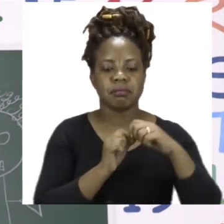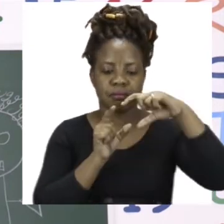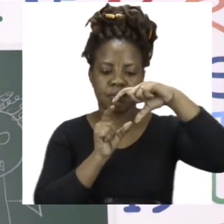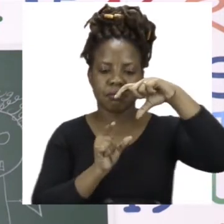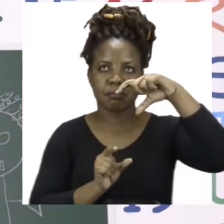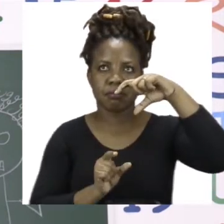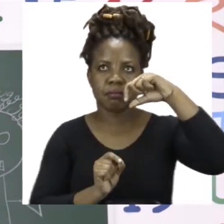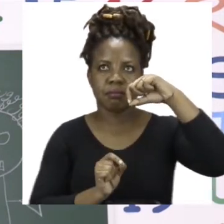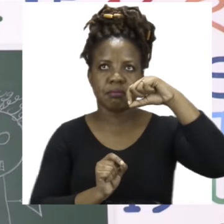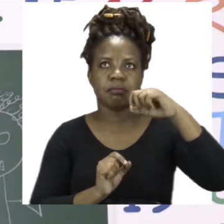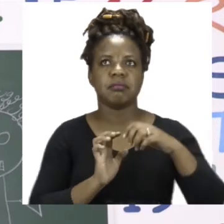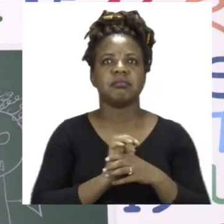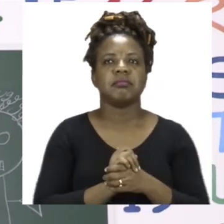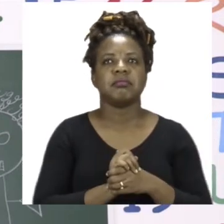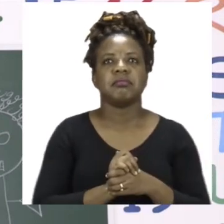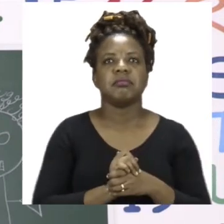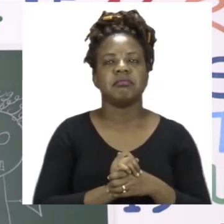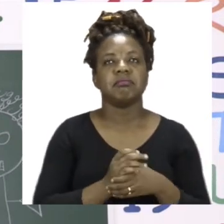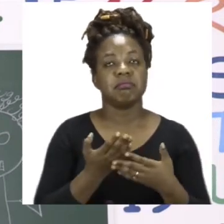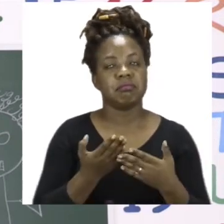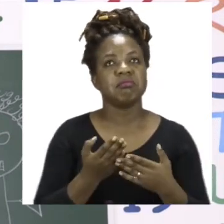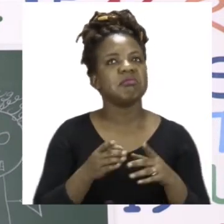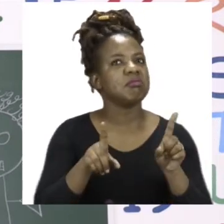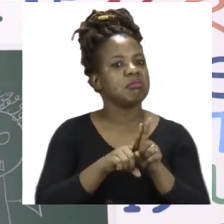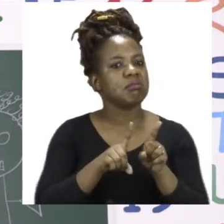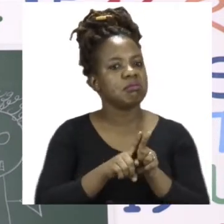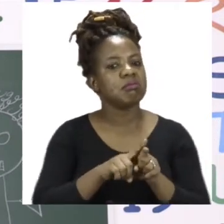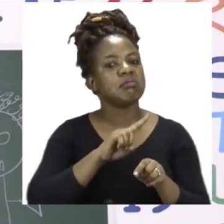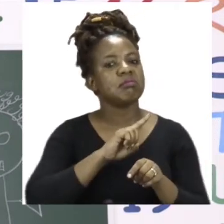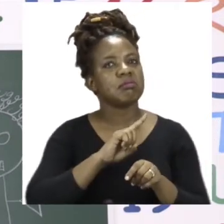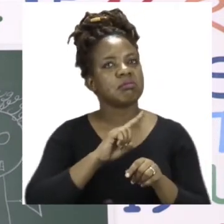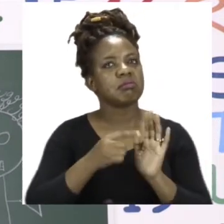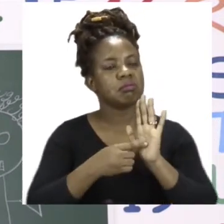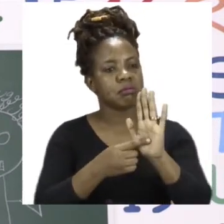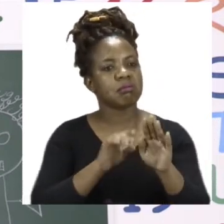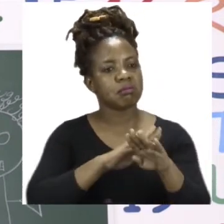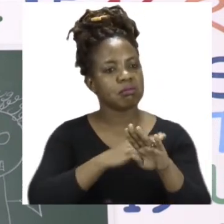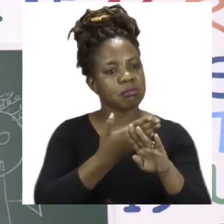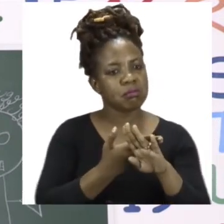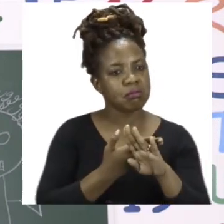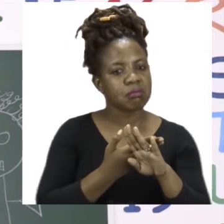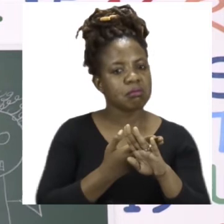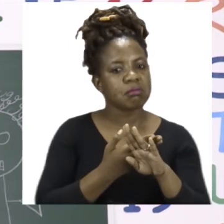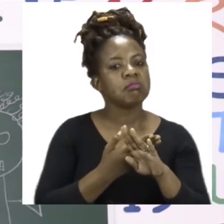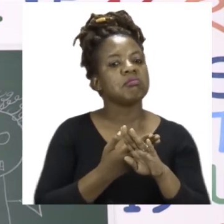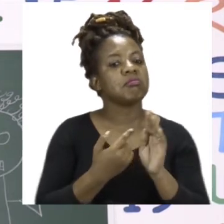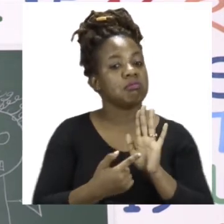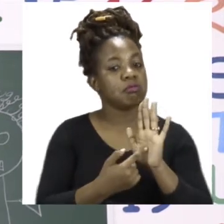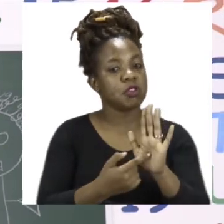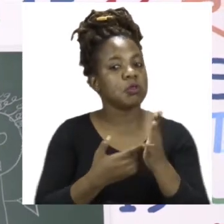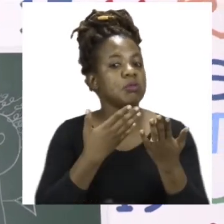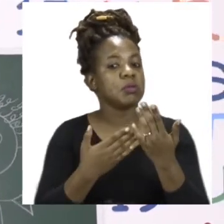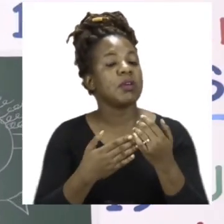this idea to help you make yours. Or you can do anything else. It is up to you.